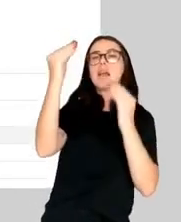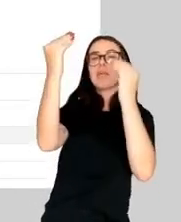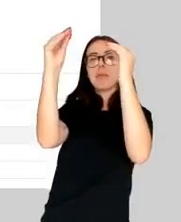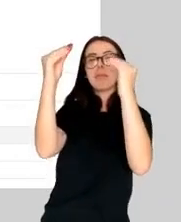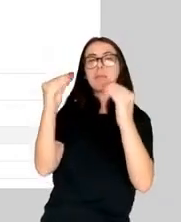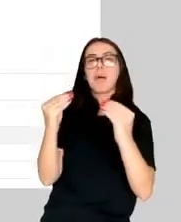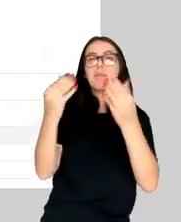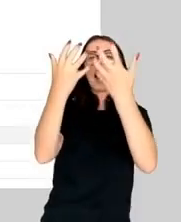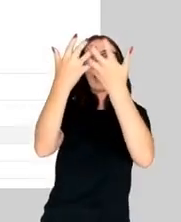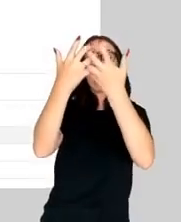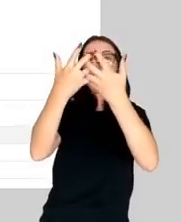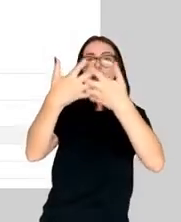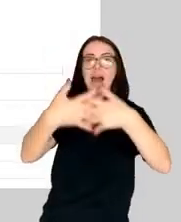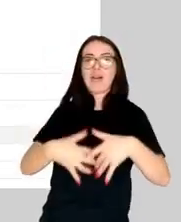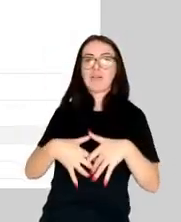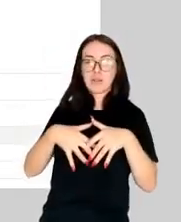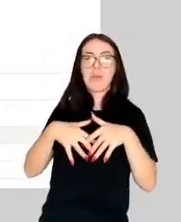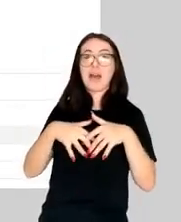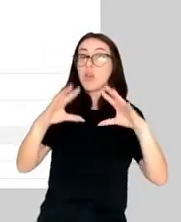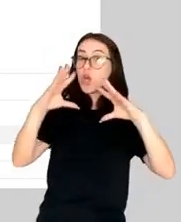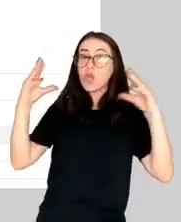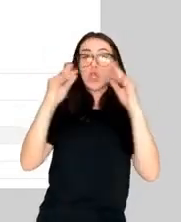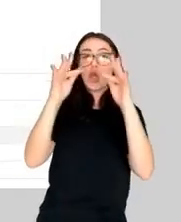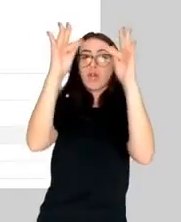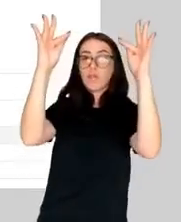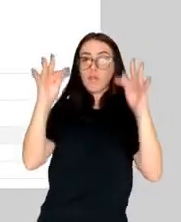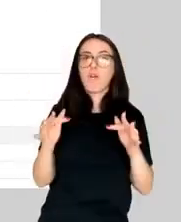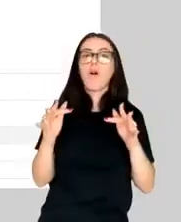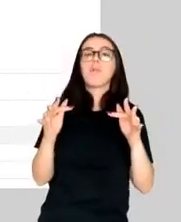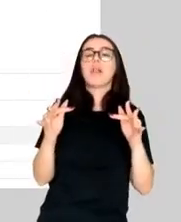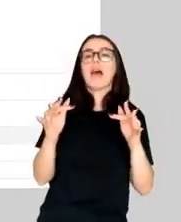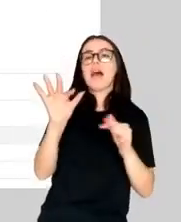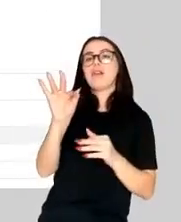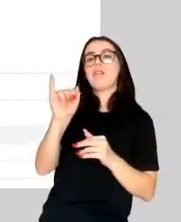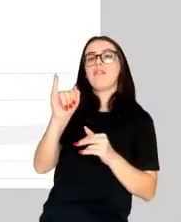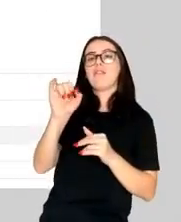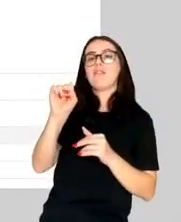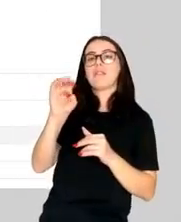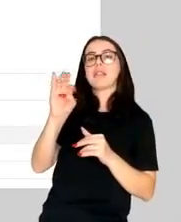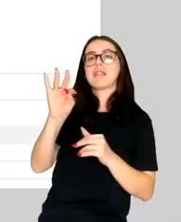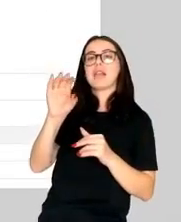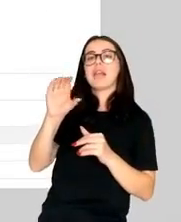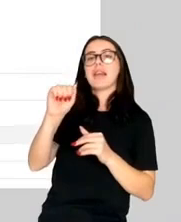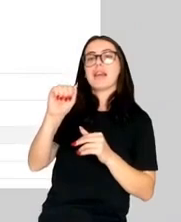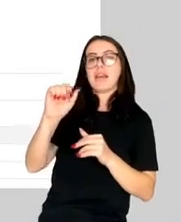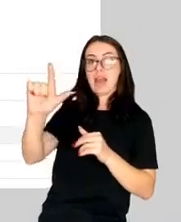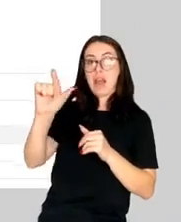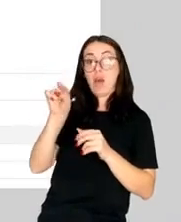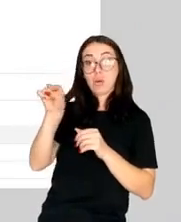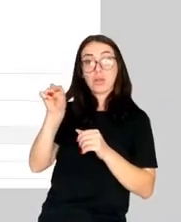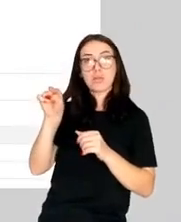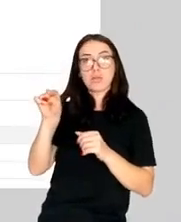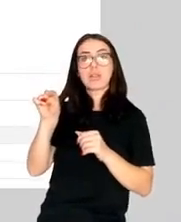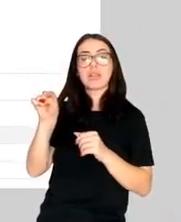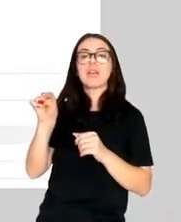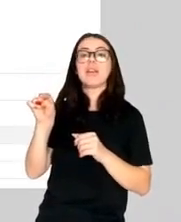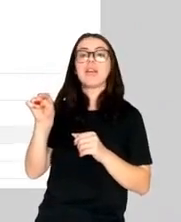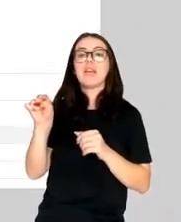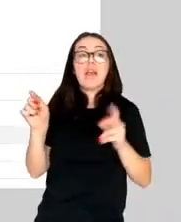extracting that data into a spreadsheet should require roughly the same amount of time and effort as is required to import one.